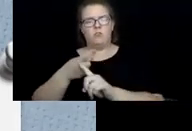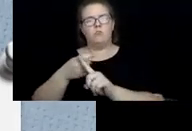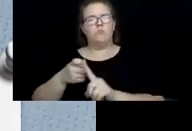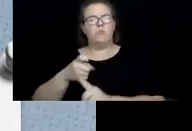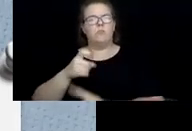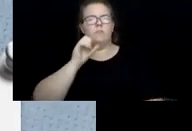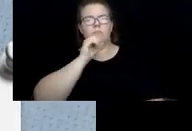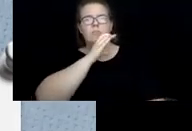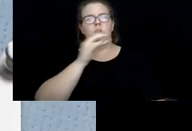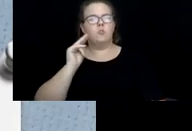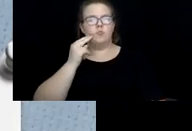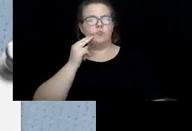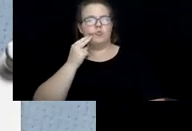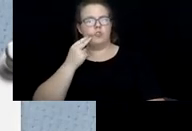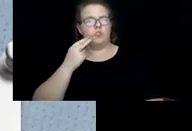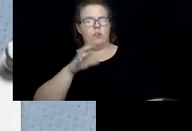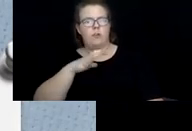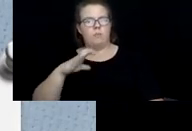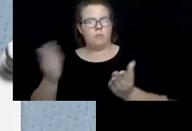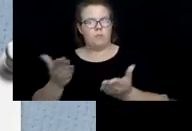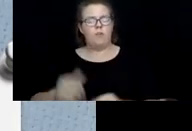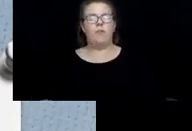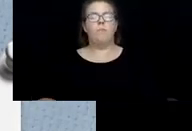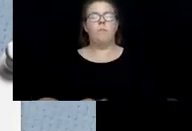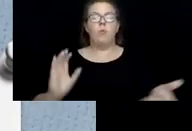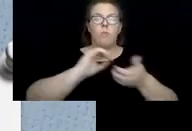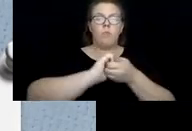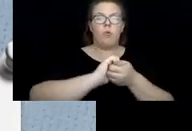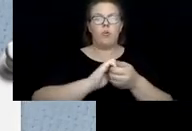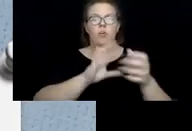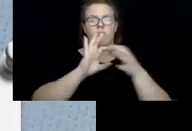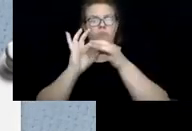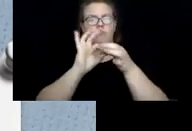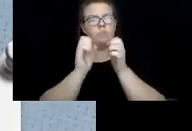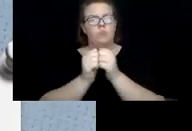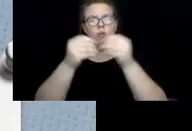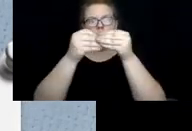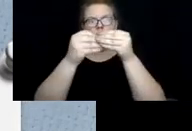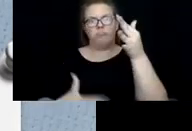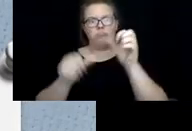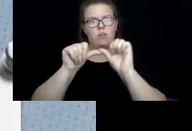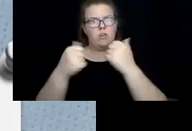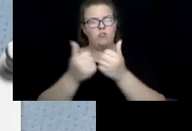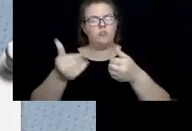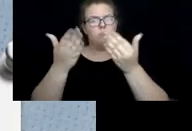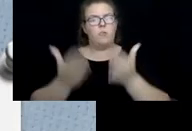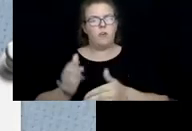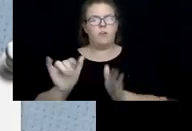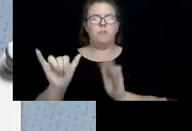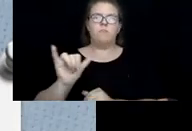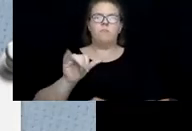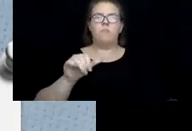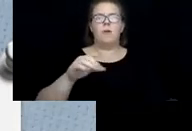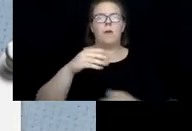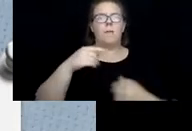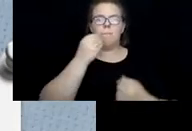Unit here. Partnering and coordinating with multiple agencies agencies and providers such as Meals on Wheels,